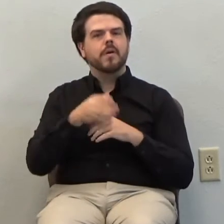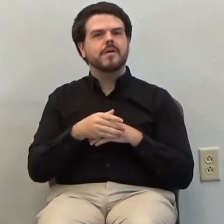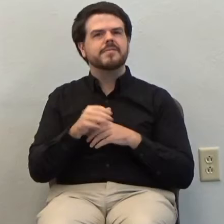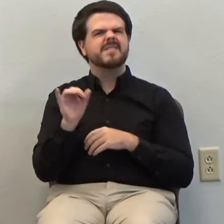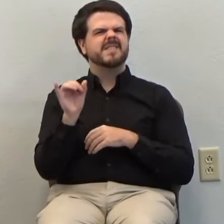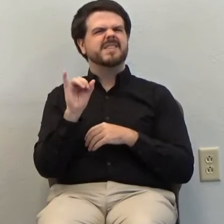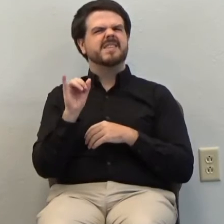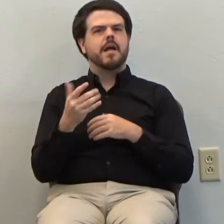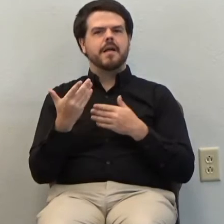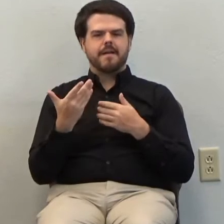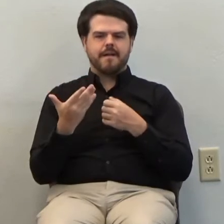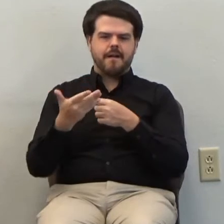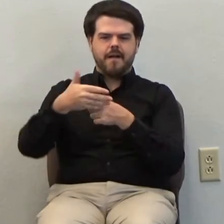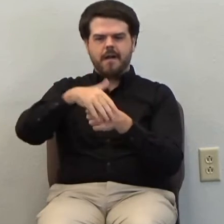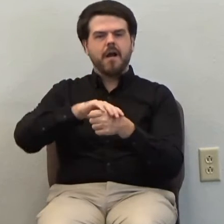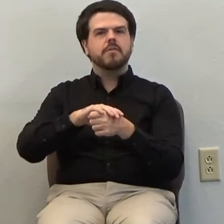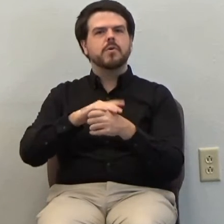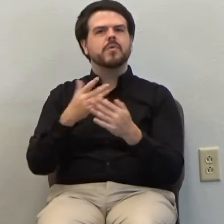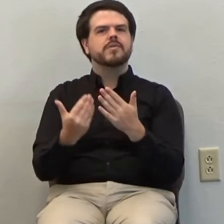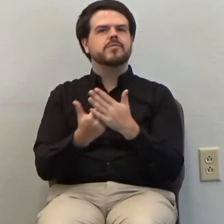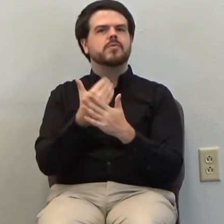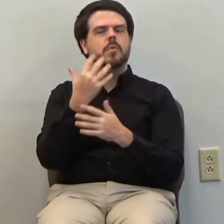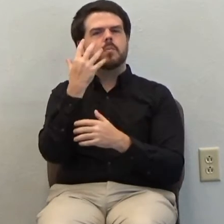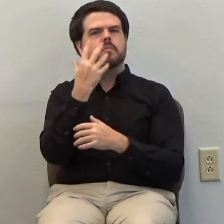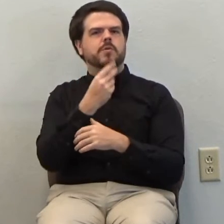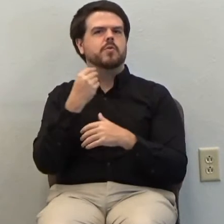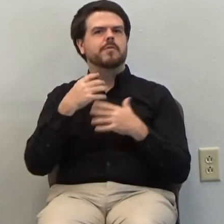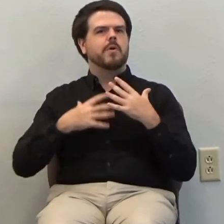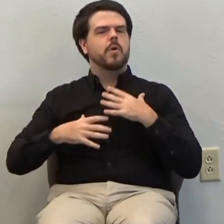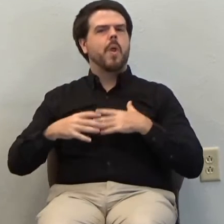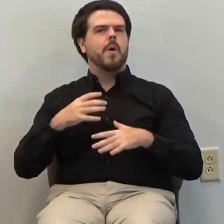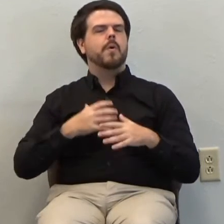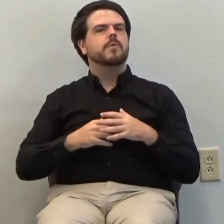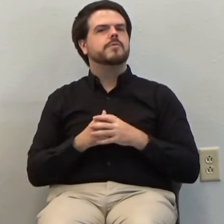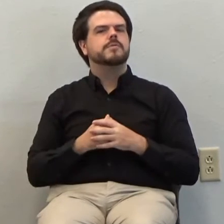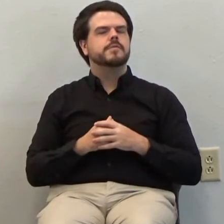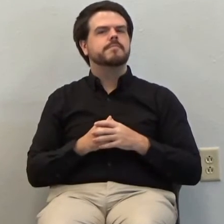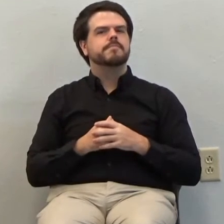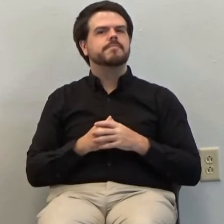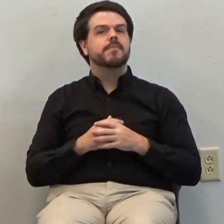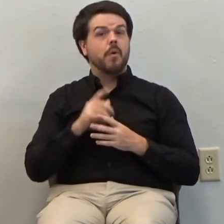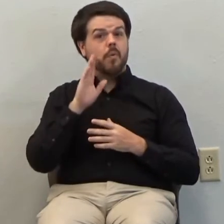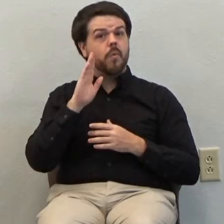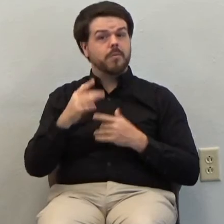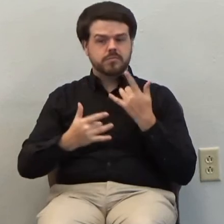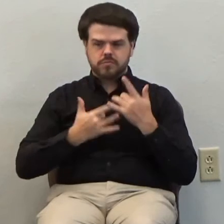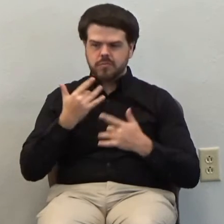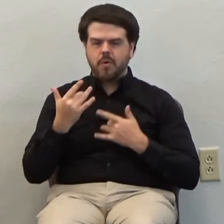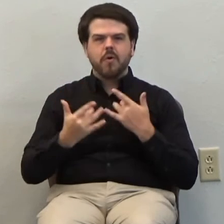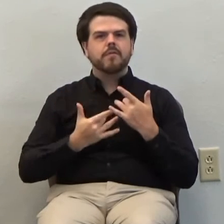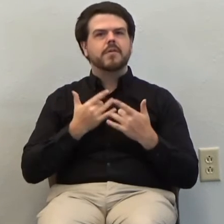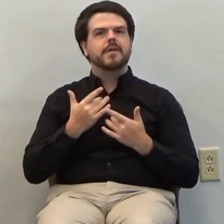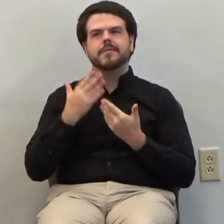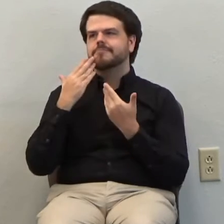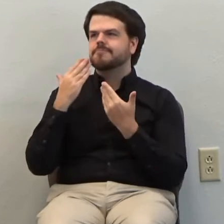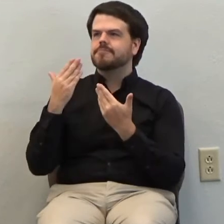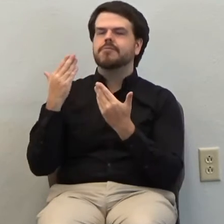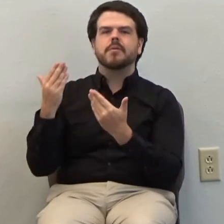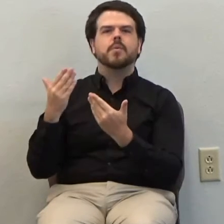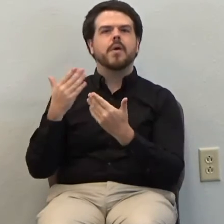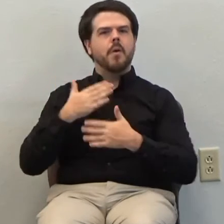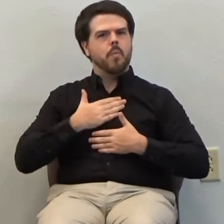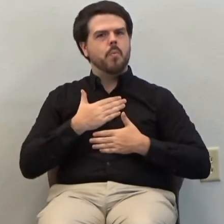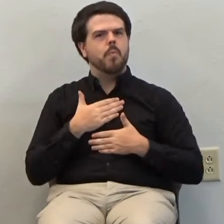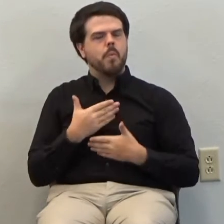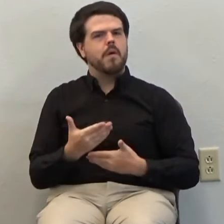with new, beautiful, and comfortable clothes. And we will gratefully, joyfully, and willingly bow to